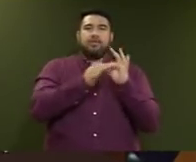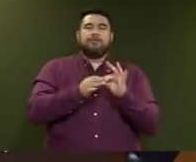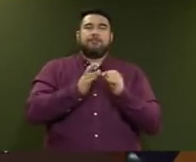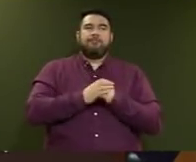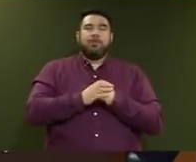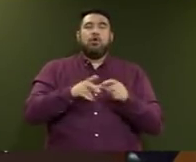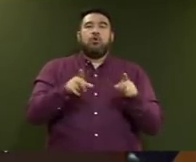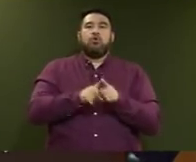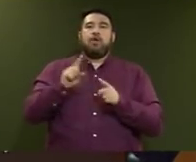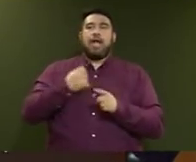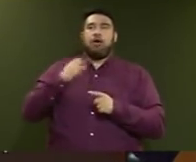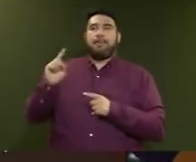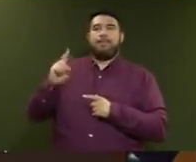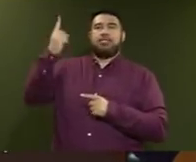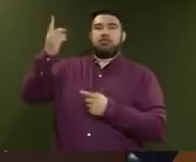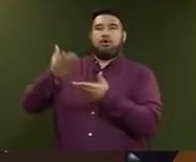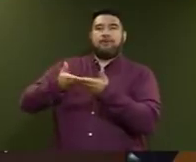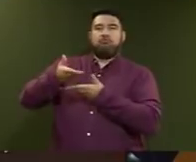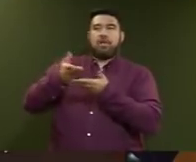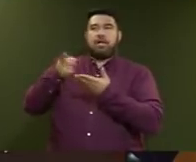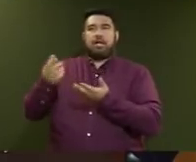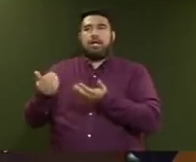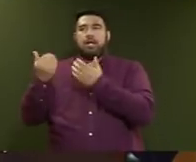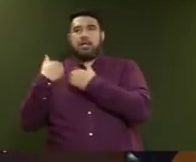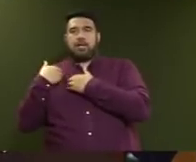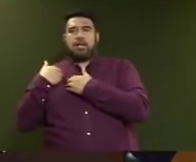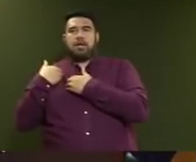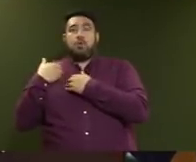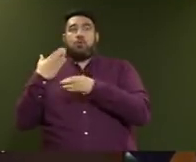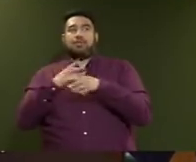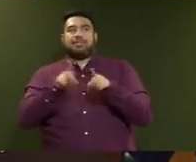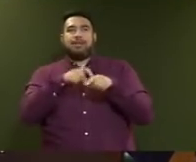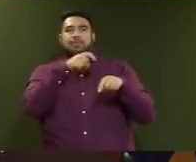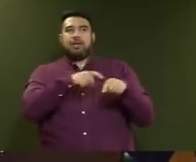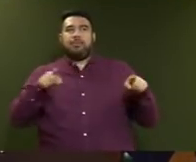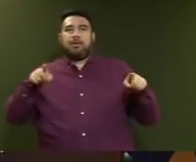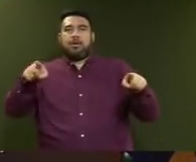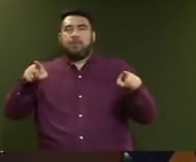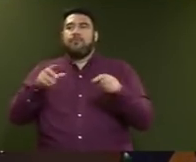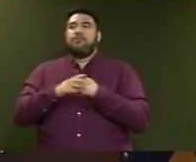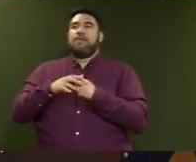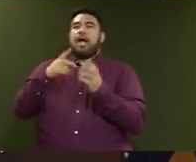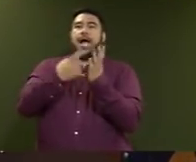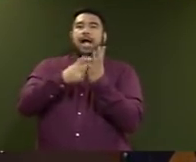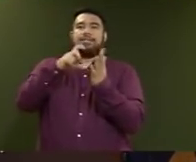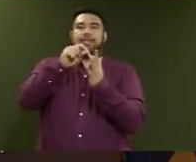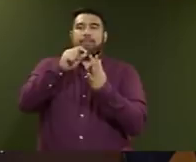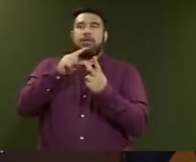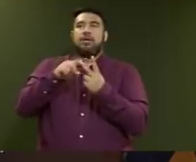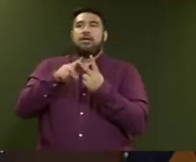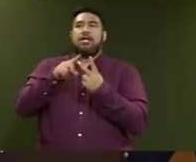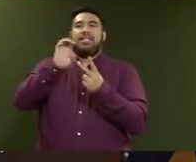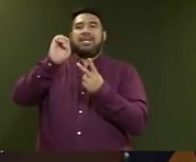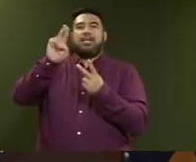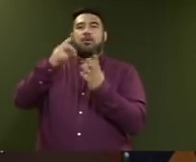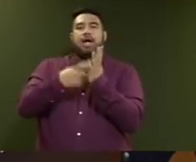Minister of Trade is doing on our trade for all, alongside negotiating PESA, RCEP, the EU FTA. We are moving